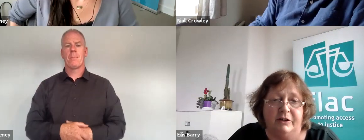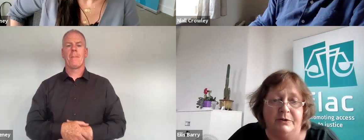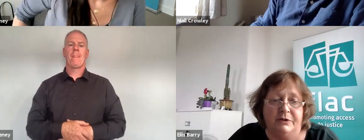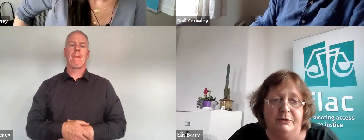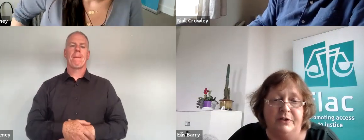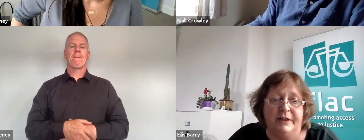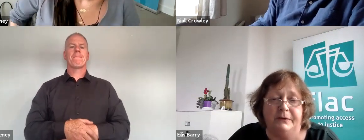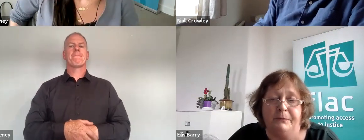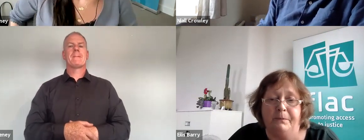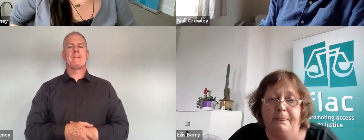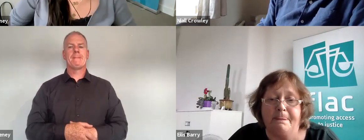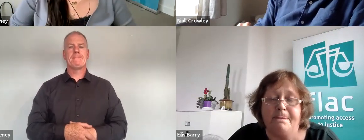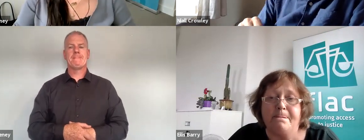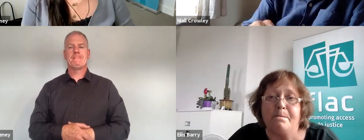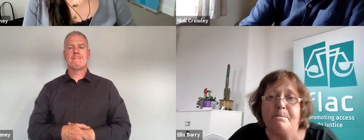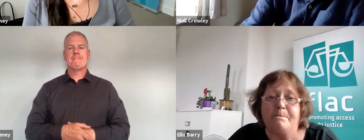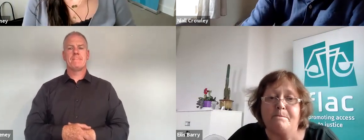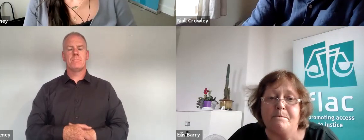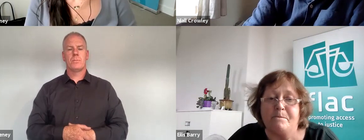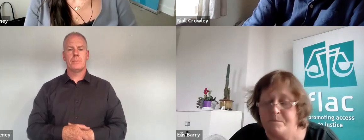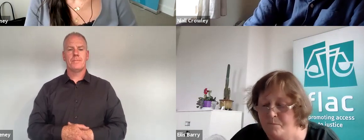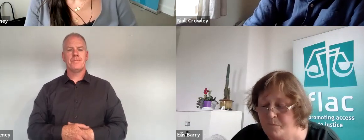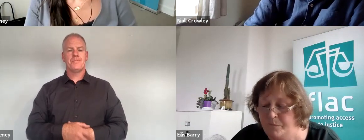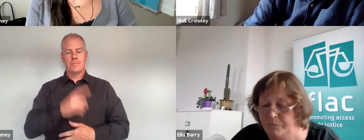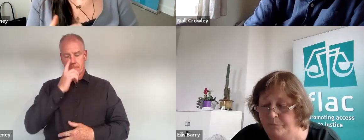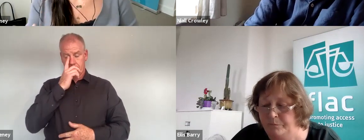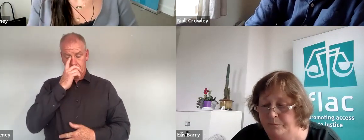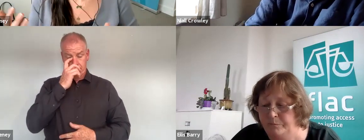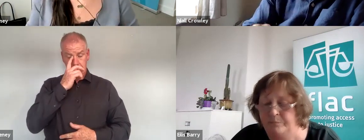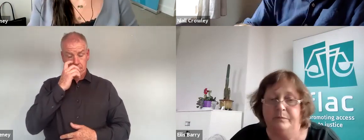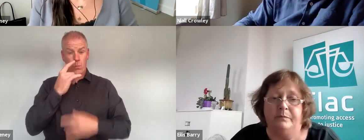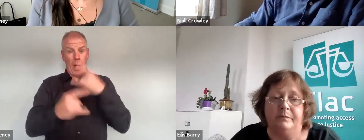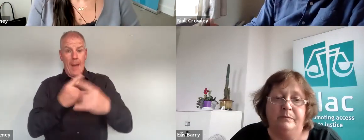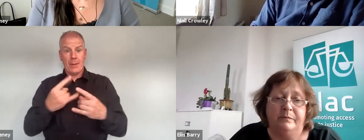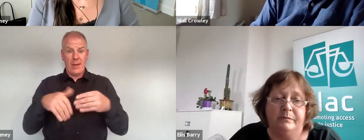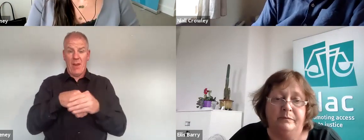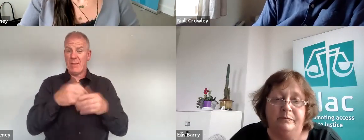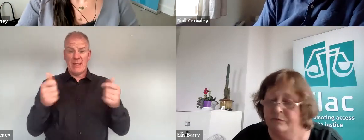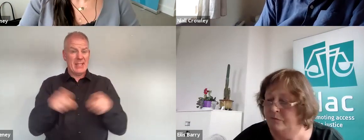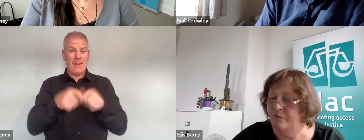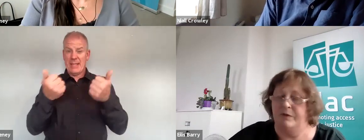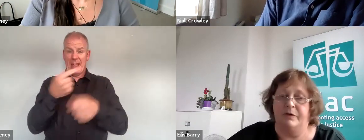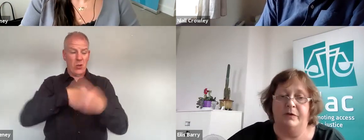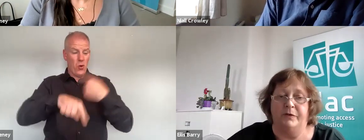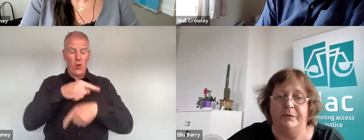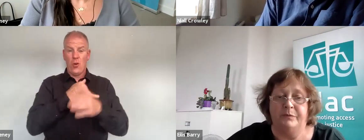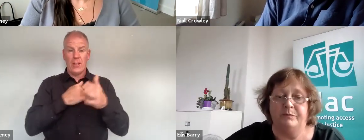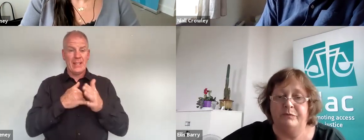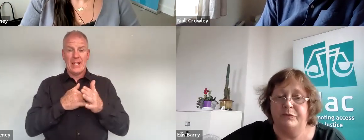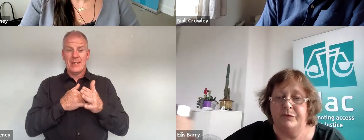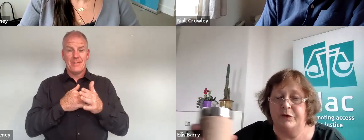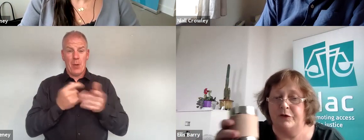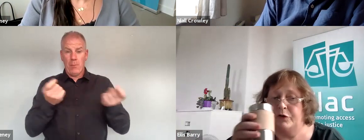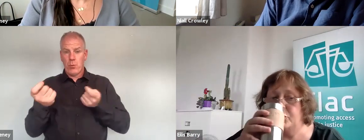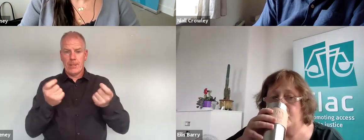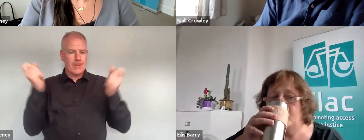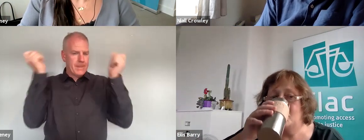yeah I mean I think the what we face as an organisation like any other organisation from an operational perspective obviously it's been very